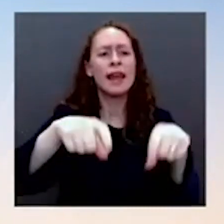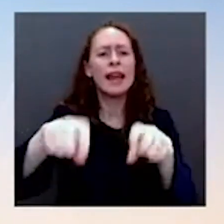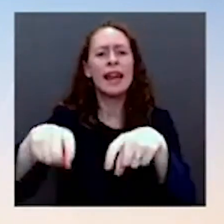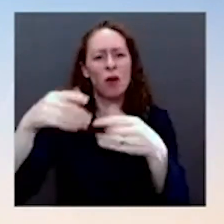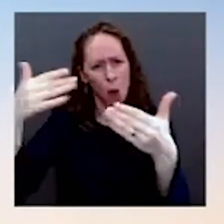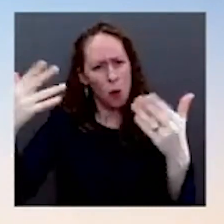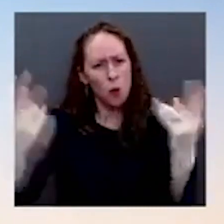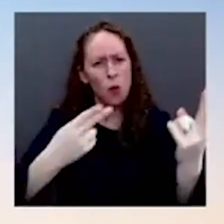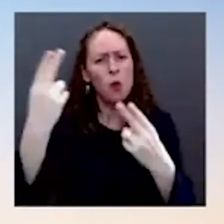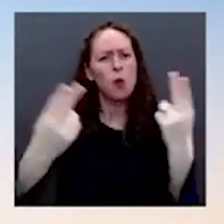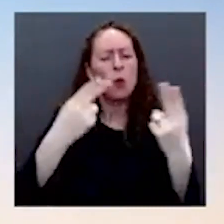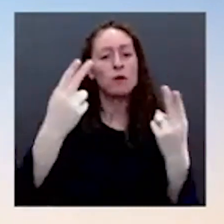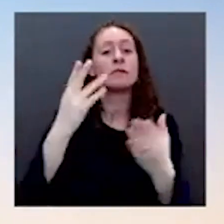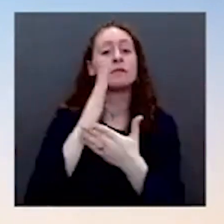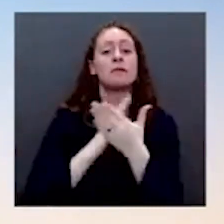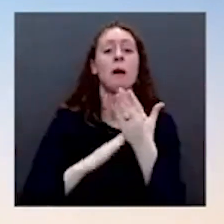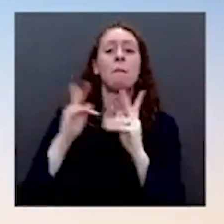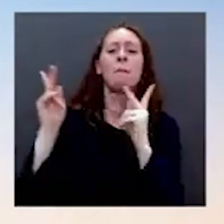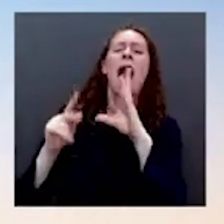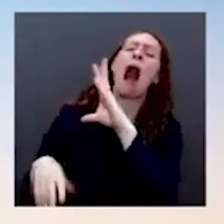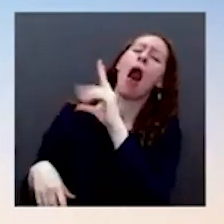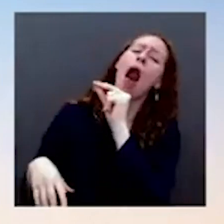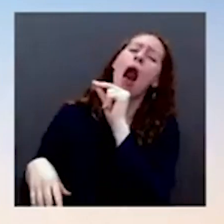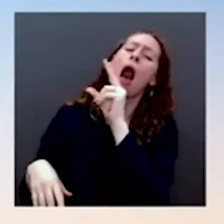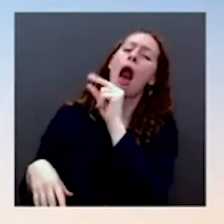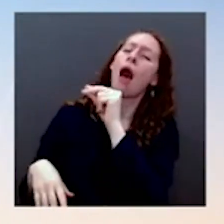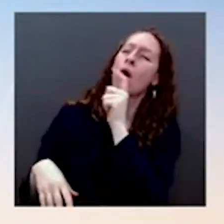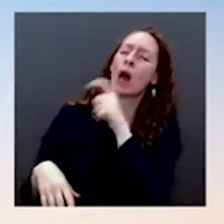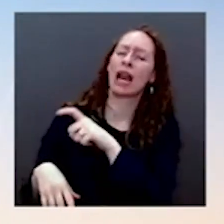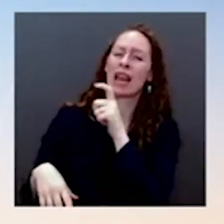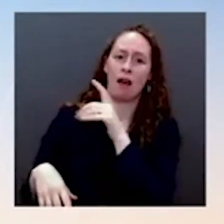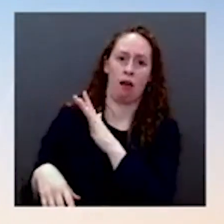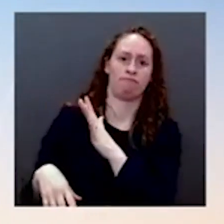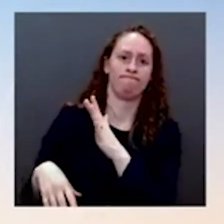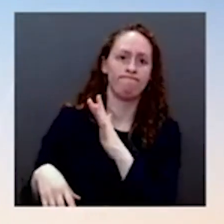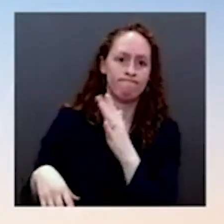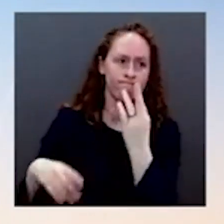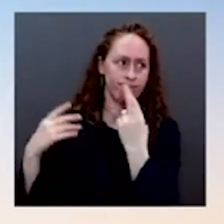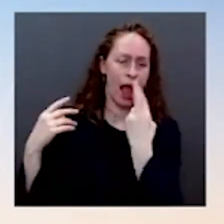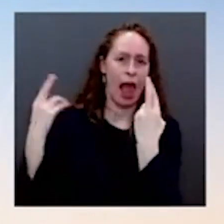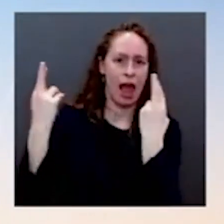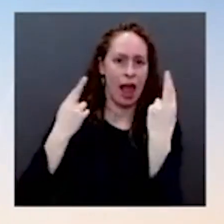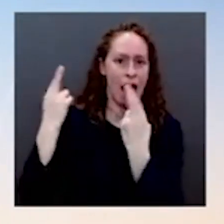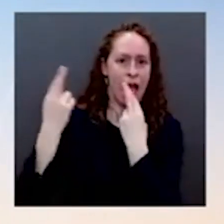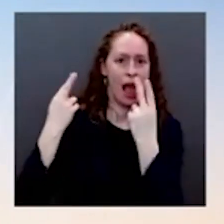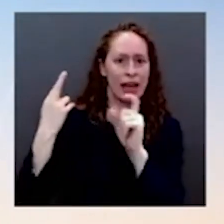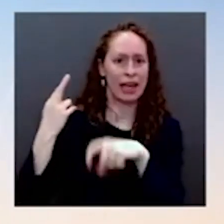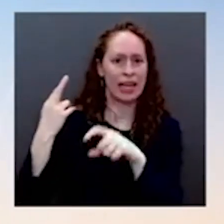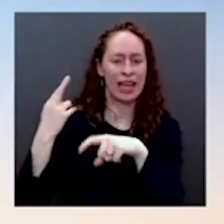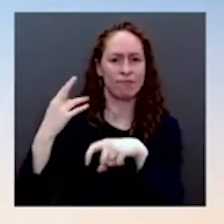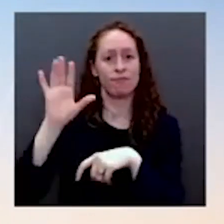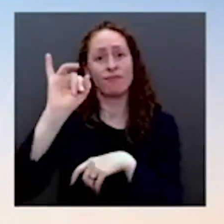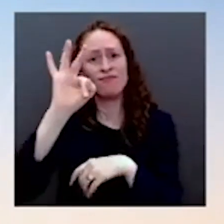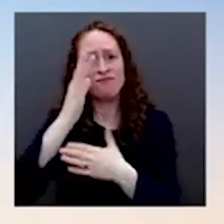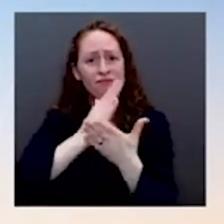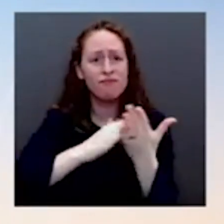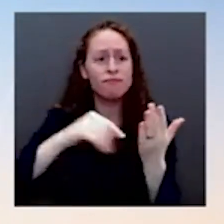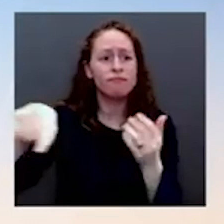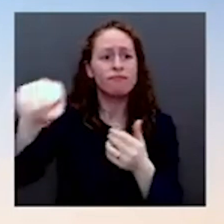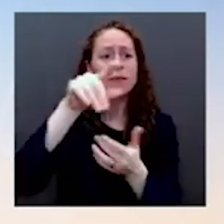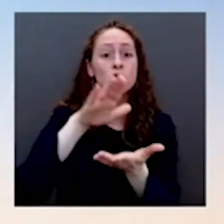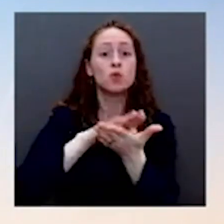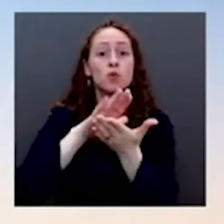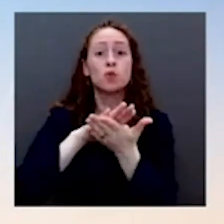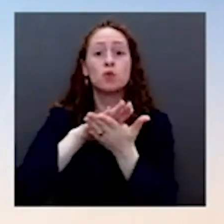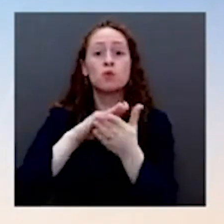it, and some have not, and if school districts have not used it, now is the time to use it. So, I would note that we have taken steps to prepare for any